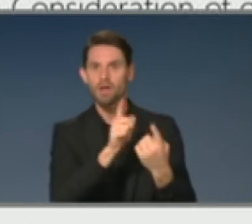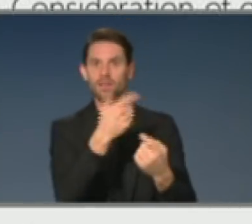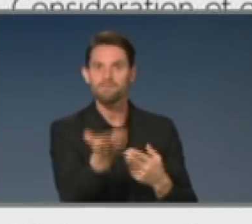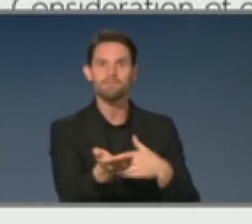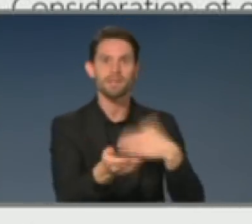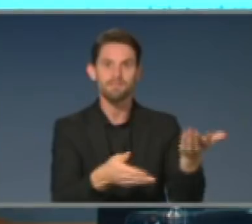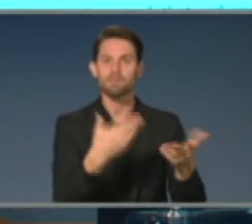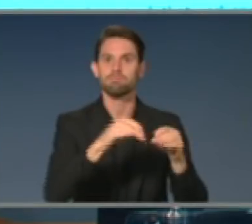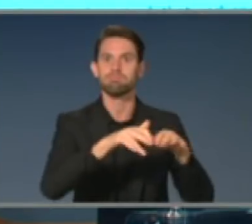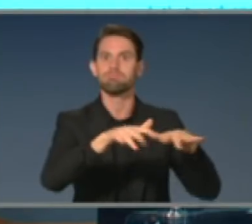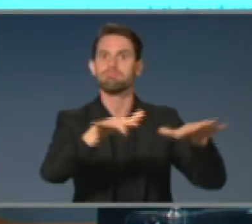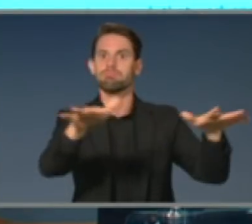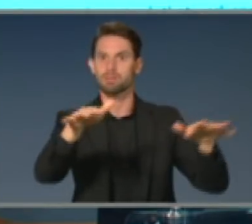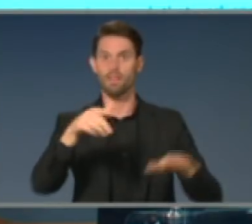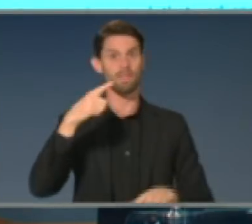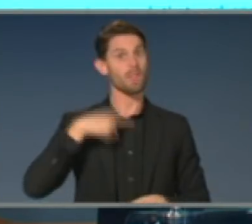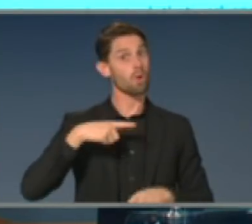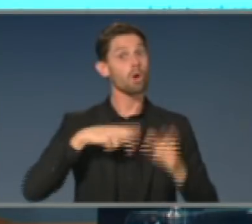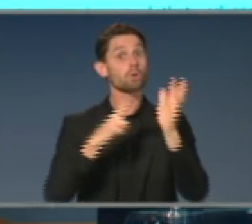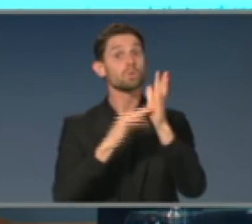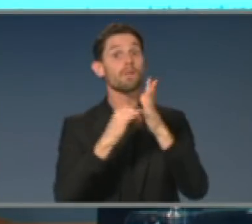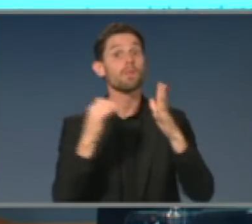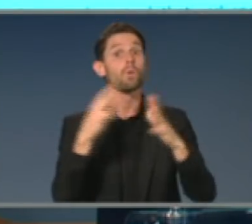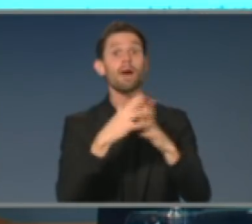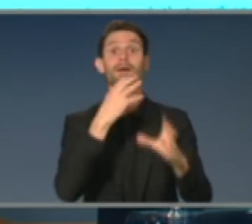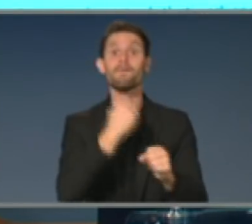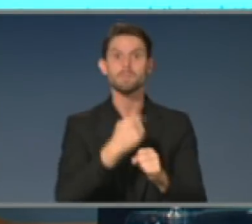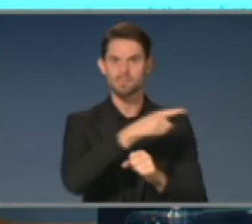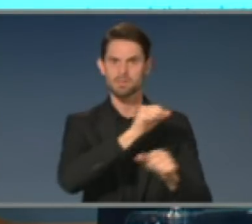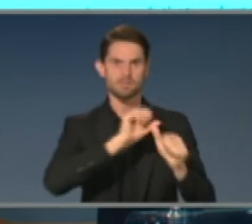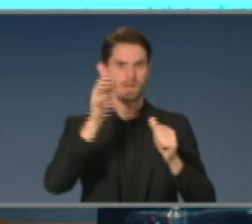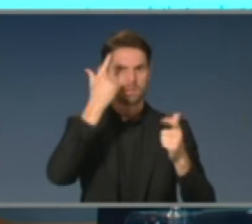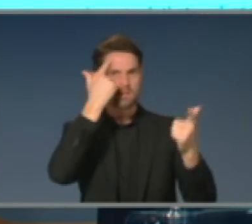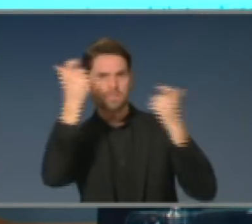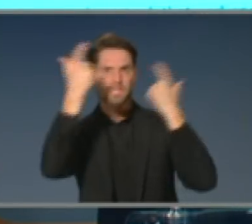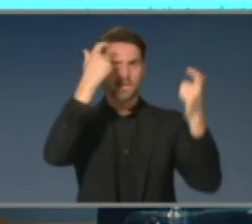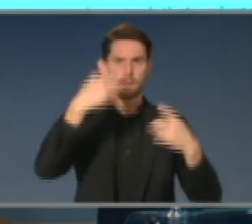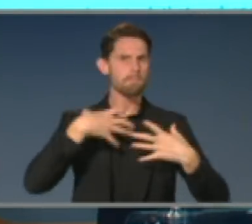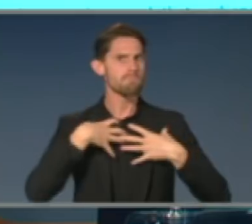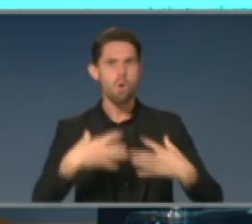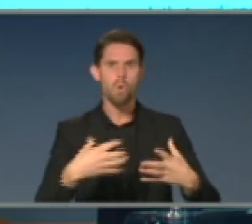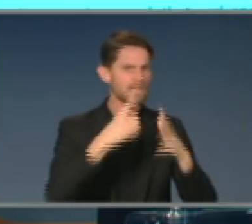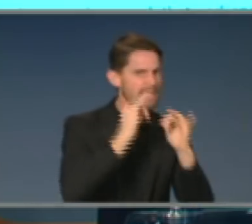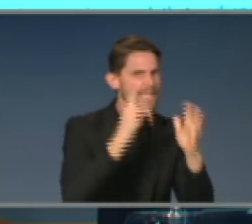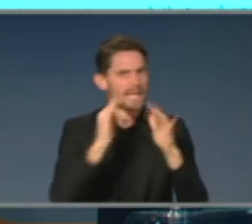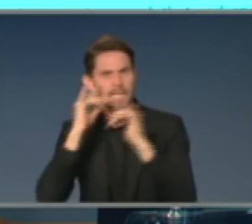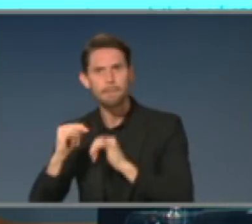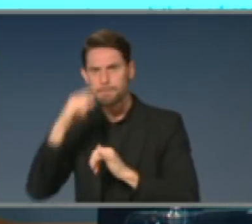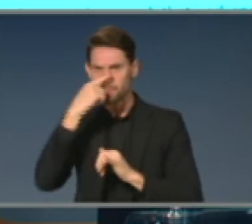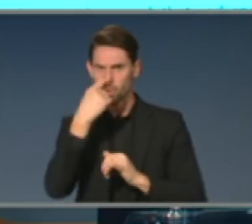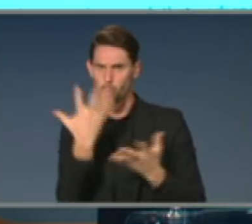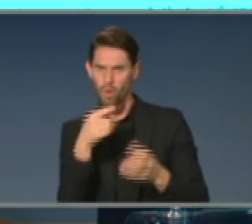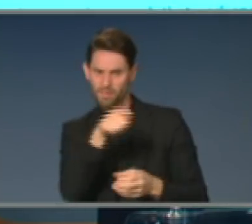Health has been so proactive and forward leaning in doing a range of broadened testing in a whole lot of suburbs where they're